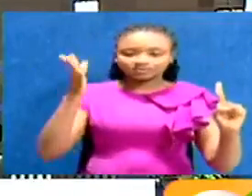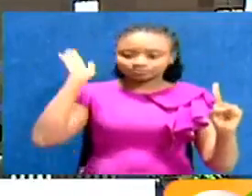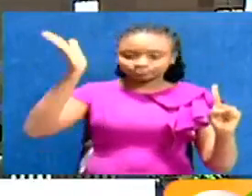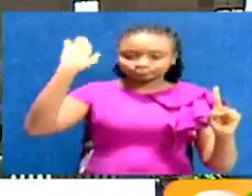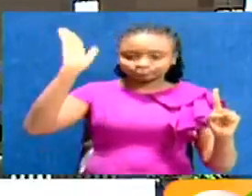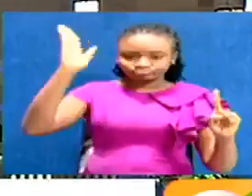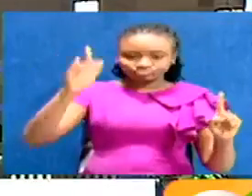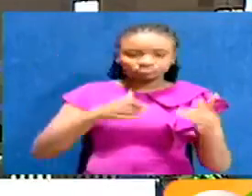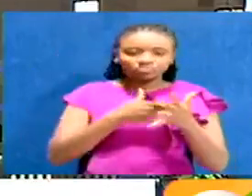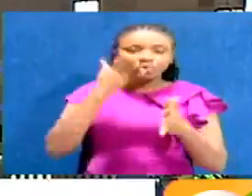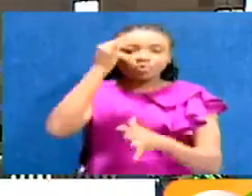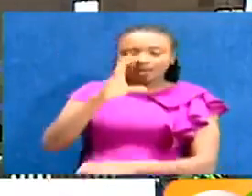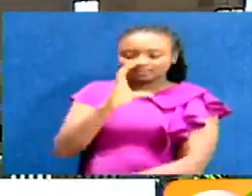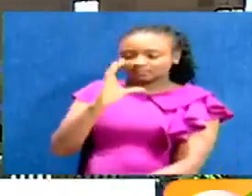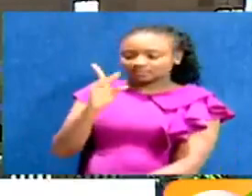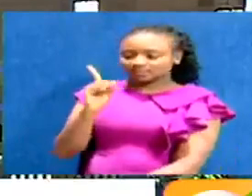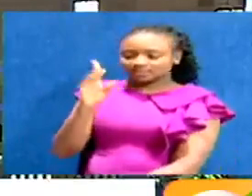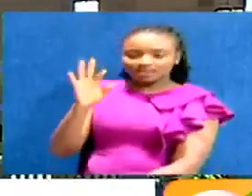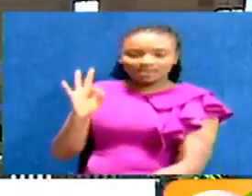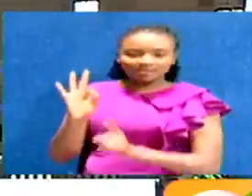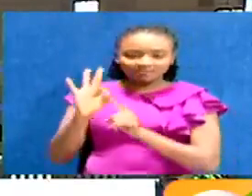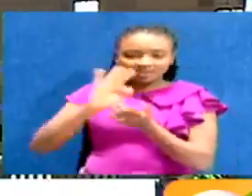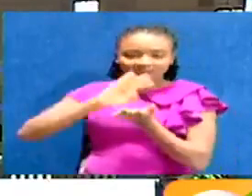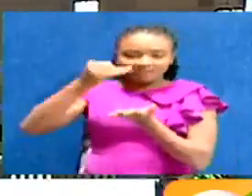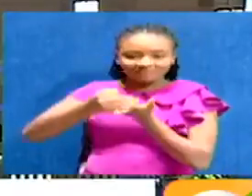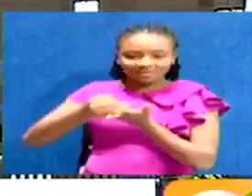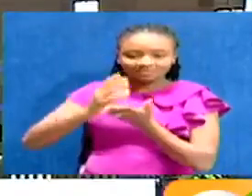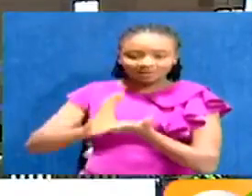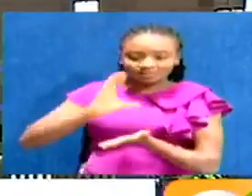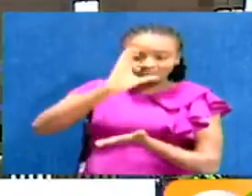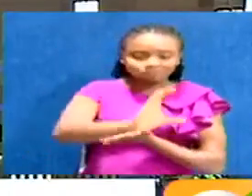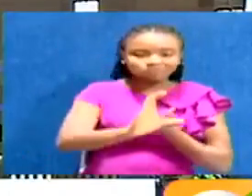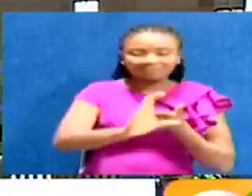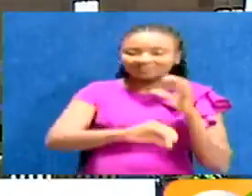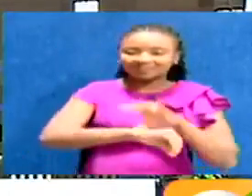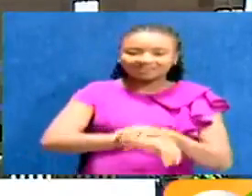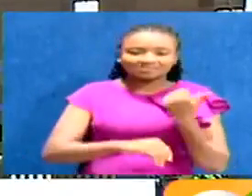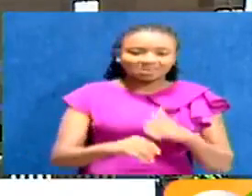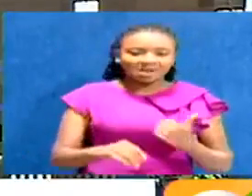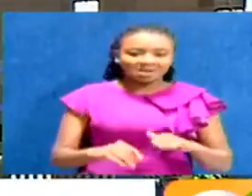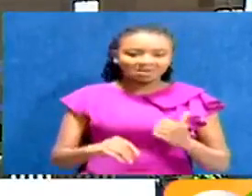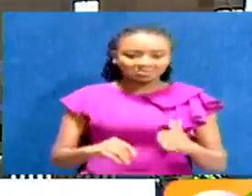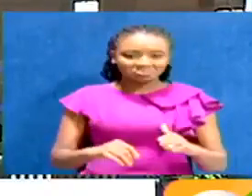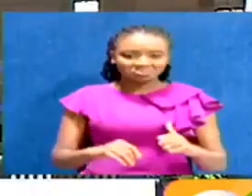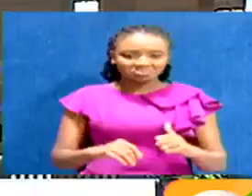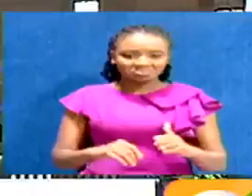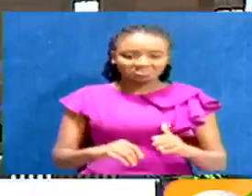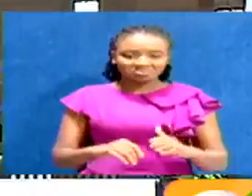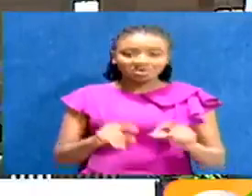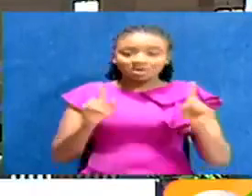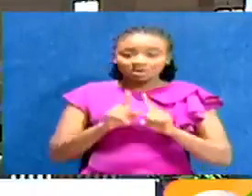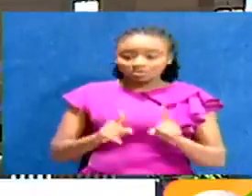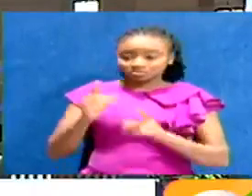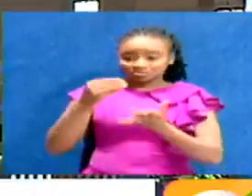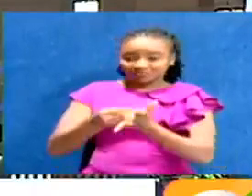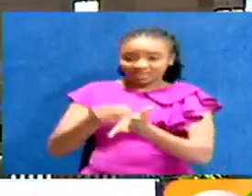over the delayed release of the National Government Constituency Development Fund in March this year. National Treasury CSU Kuriatani